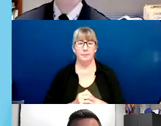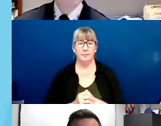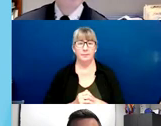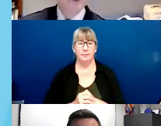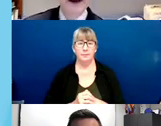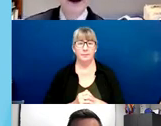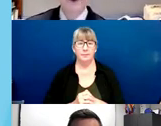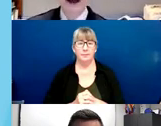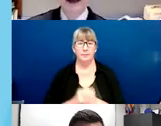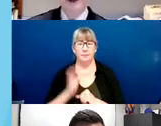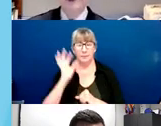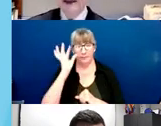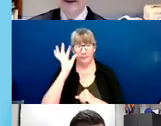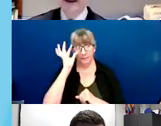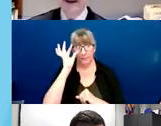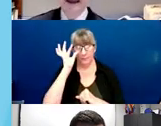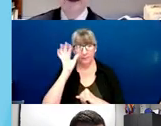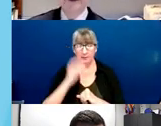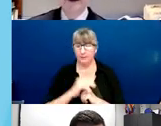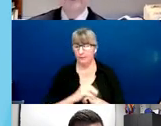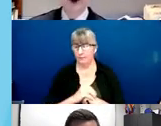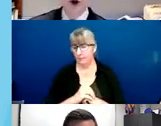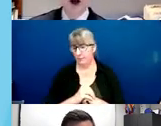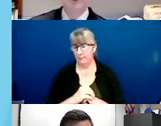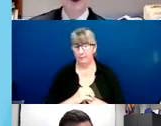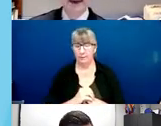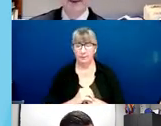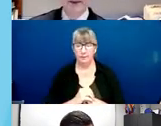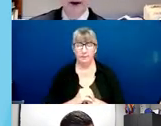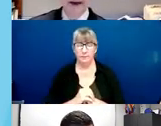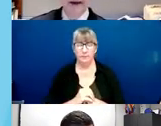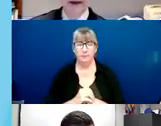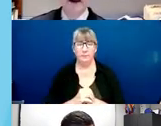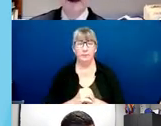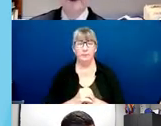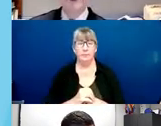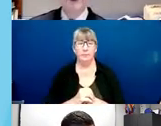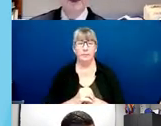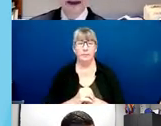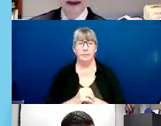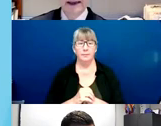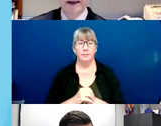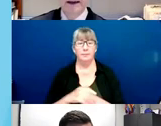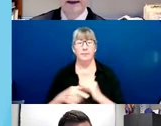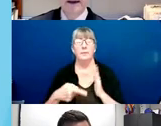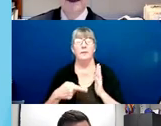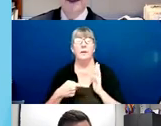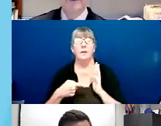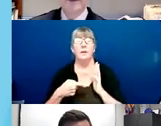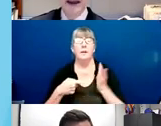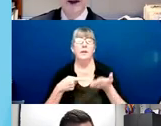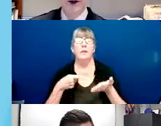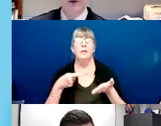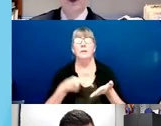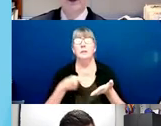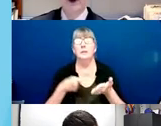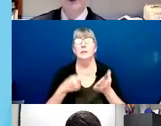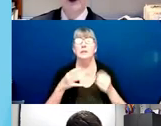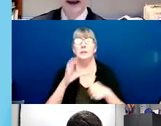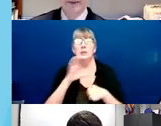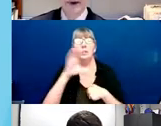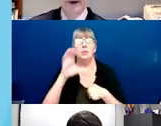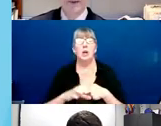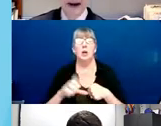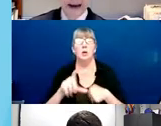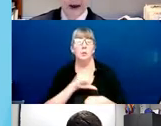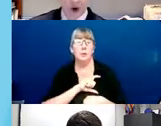We're now talking specifically about how the Chicago Police Department handles complaints that have been referred